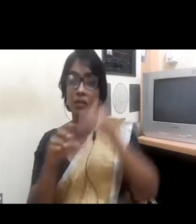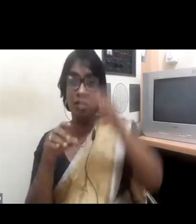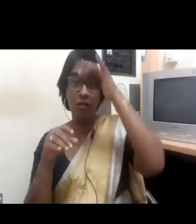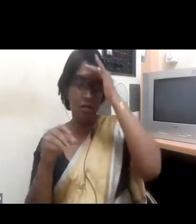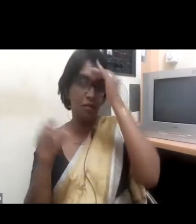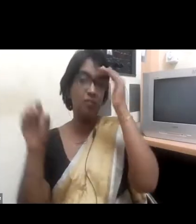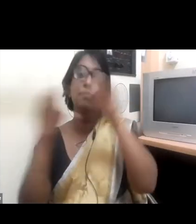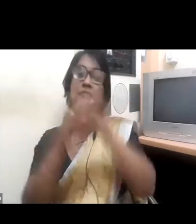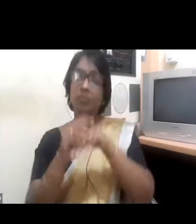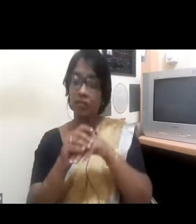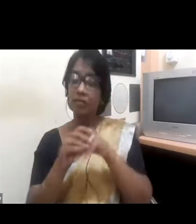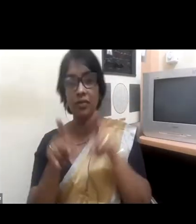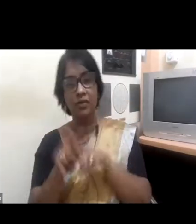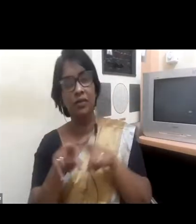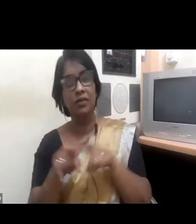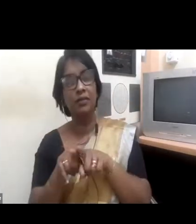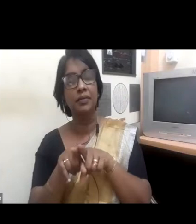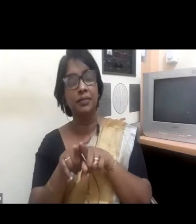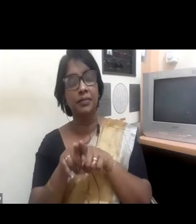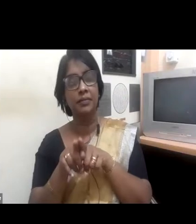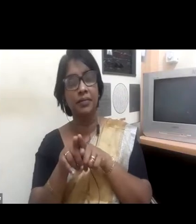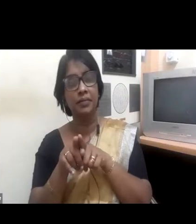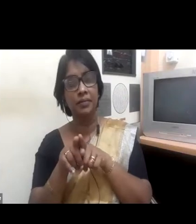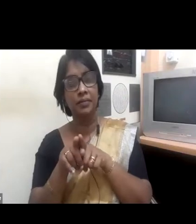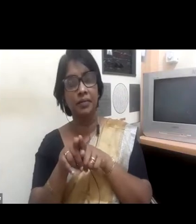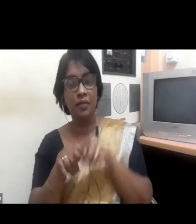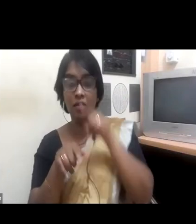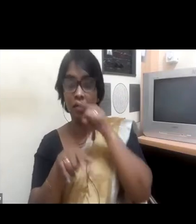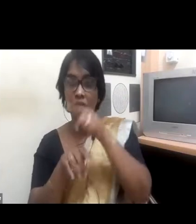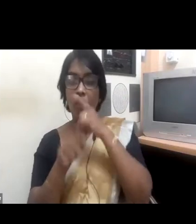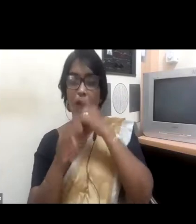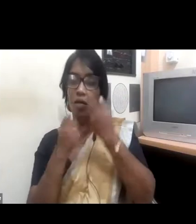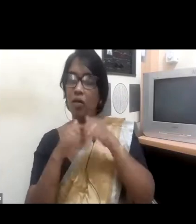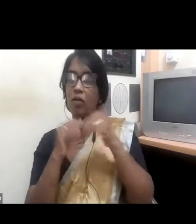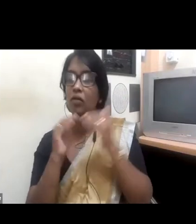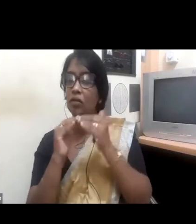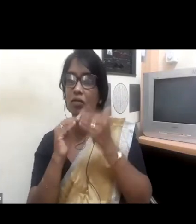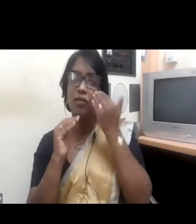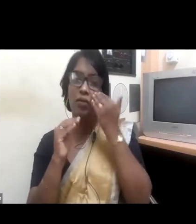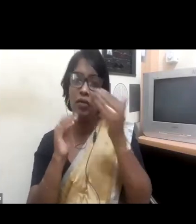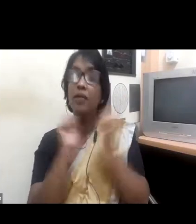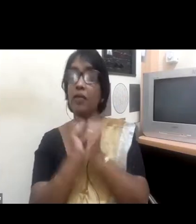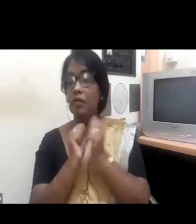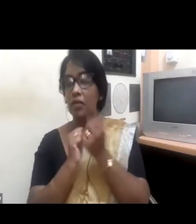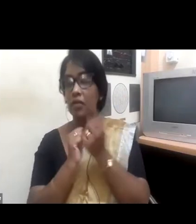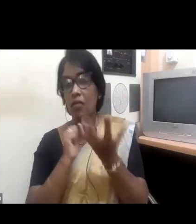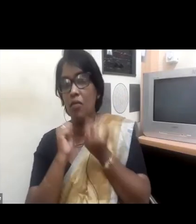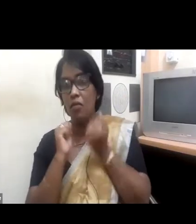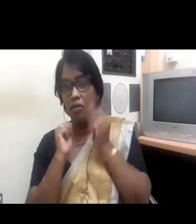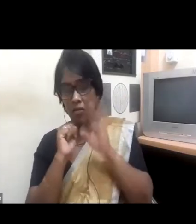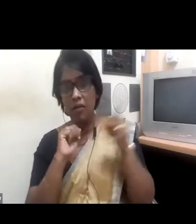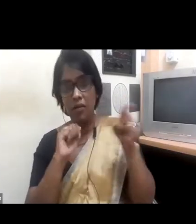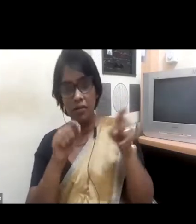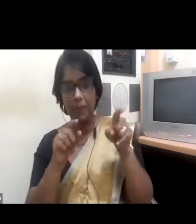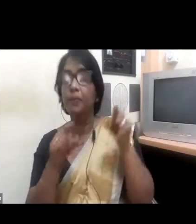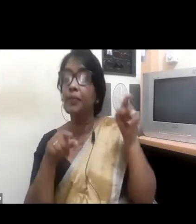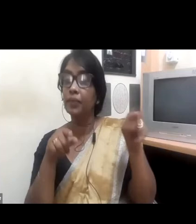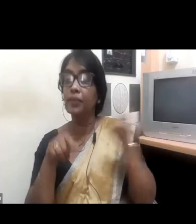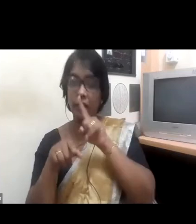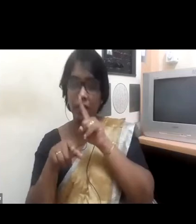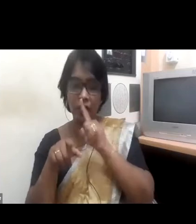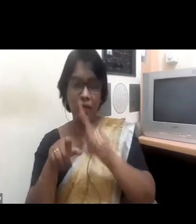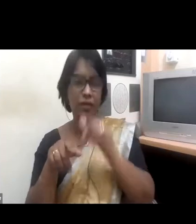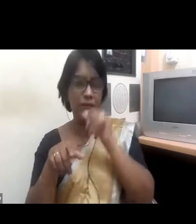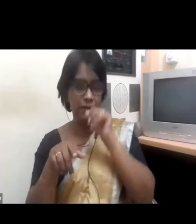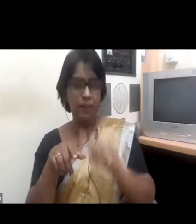consider a bigger picture, a 360-degree view without any blind spot, as you